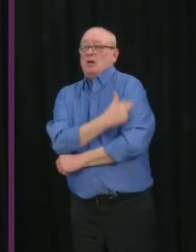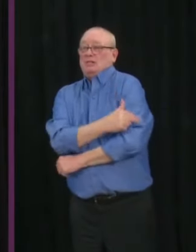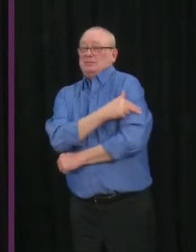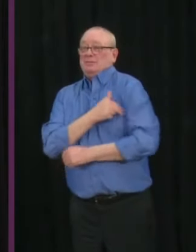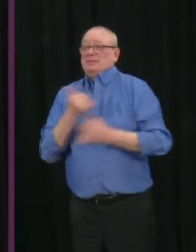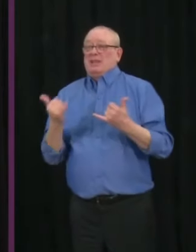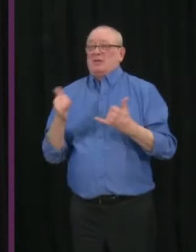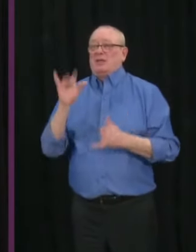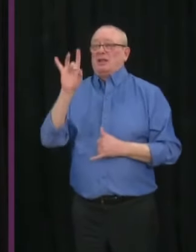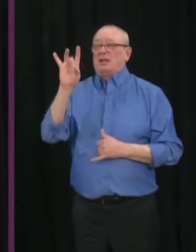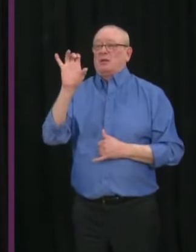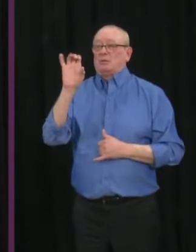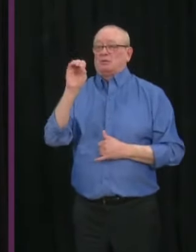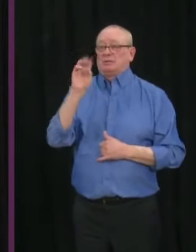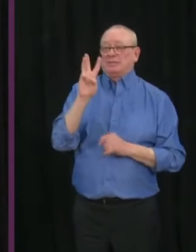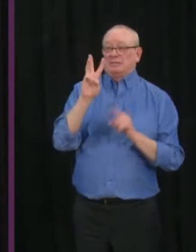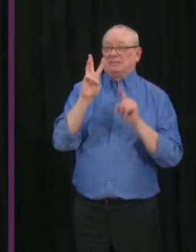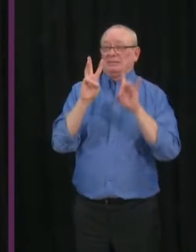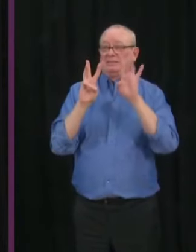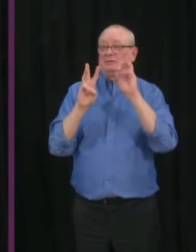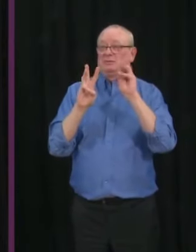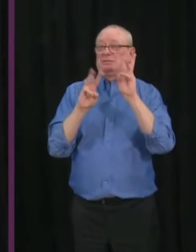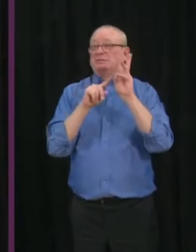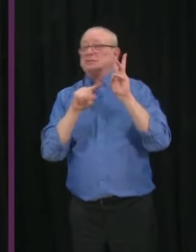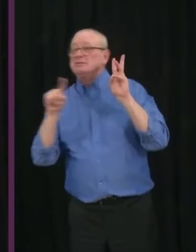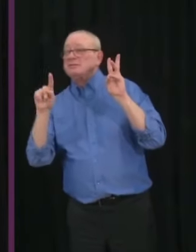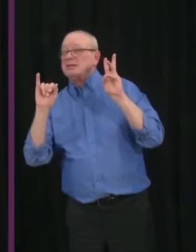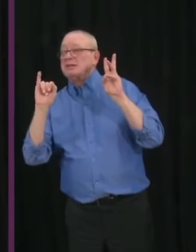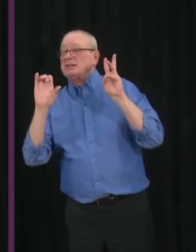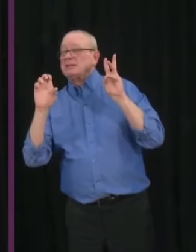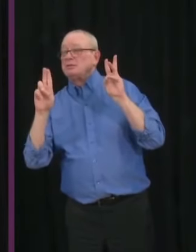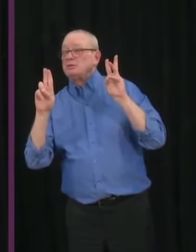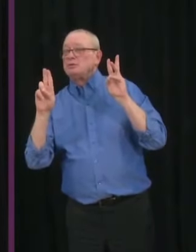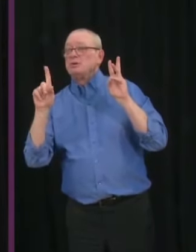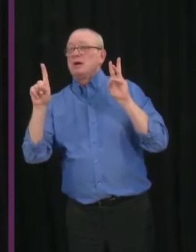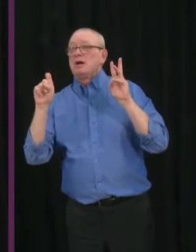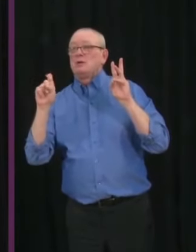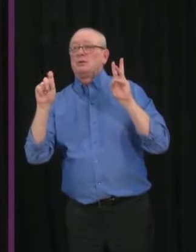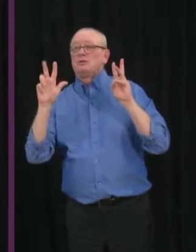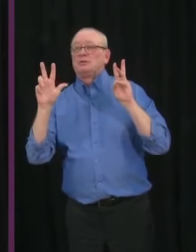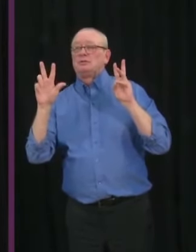in the hospital, including 136 admitted to the ICU.